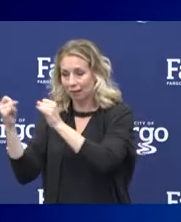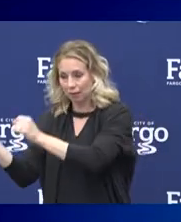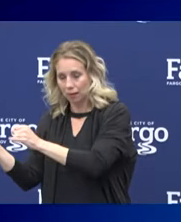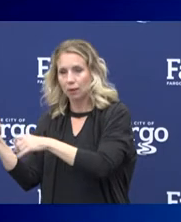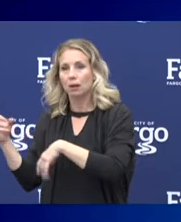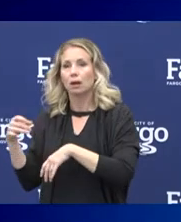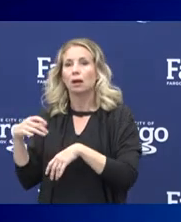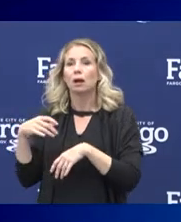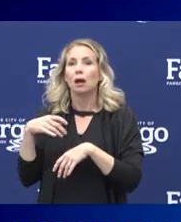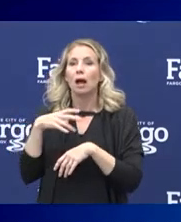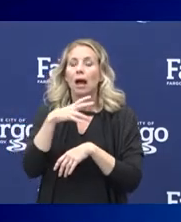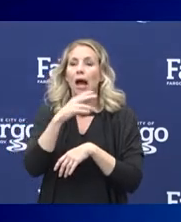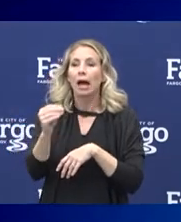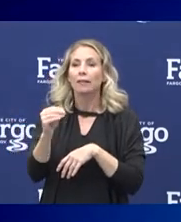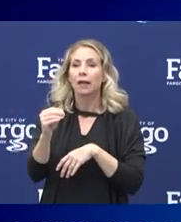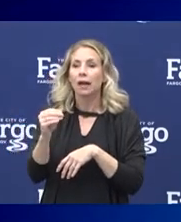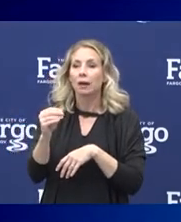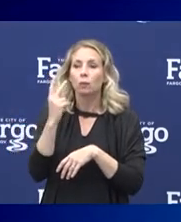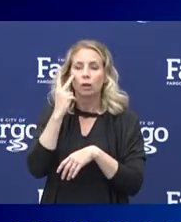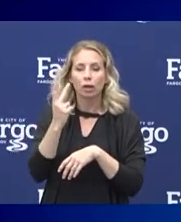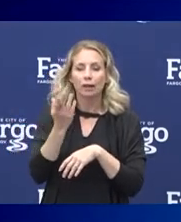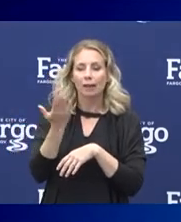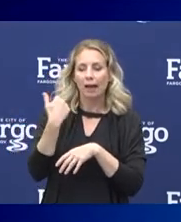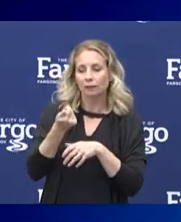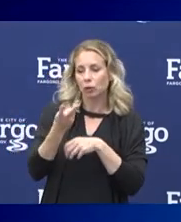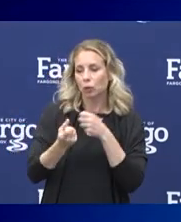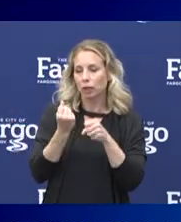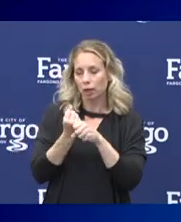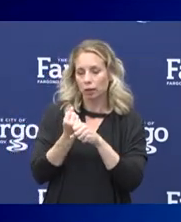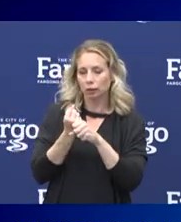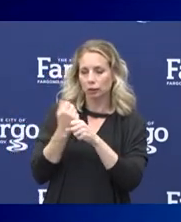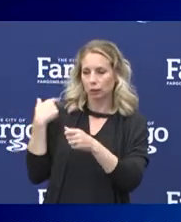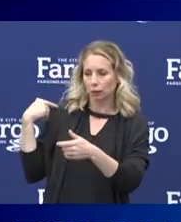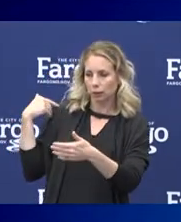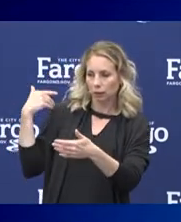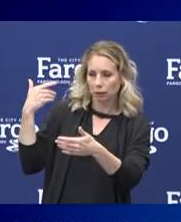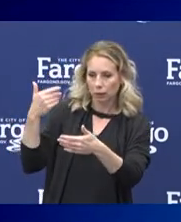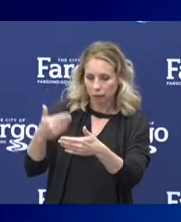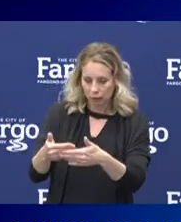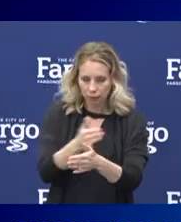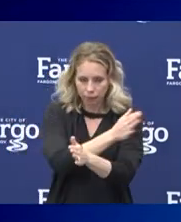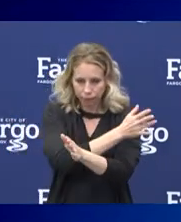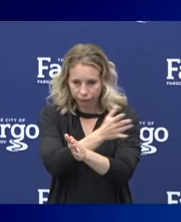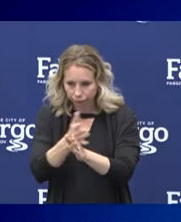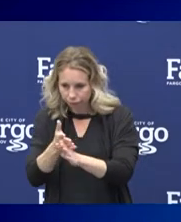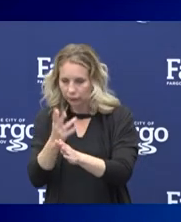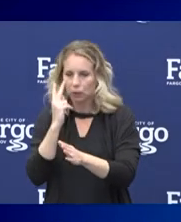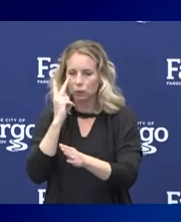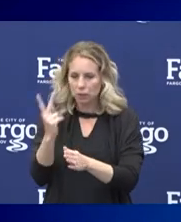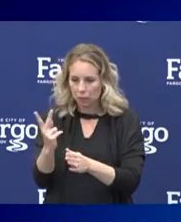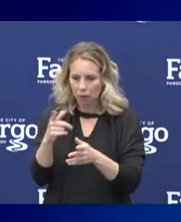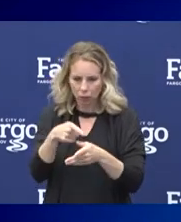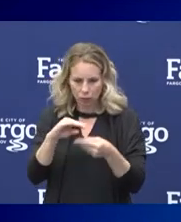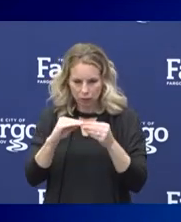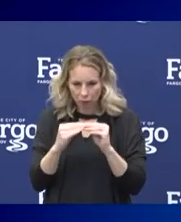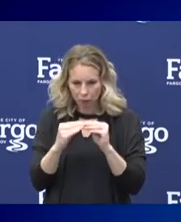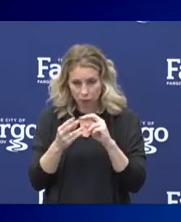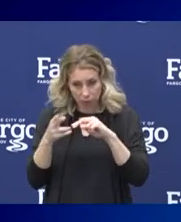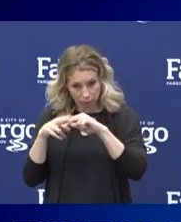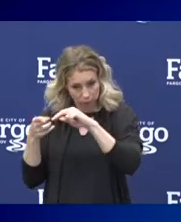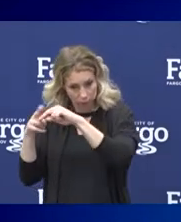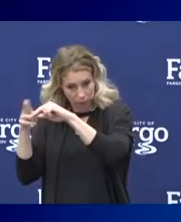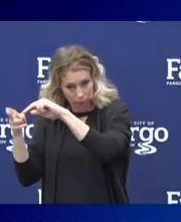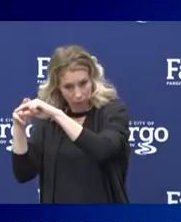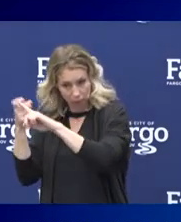years. And then you can take that data to make a prediction as to whether or not you are seeing a higher number of deaths from